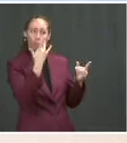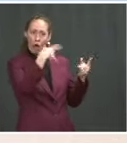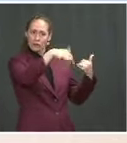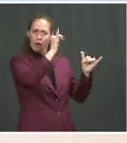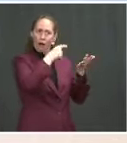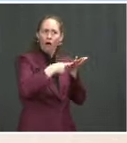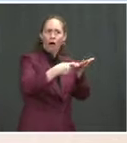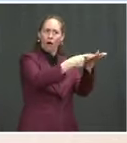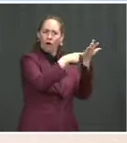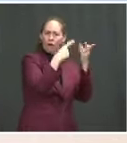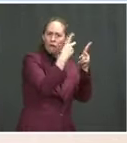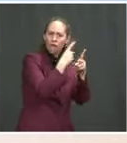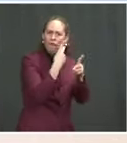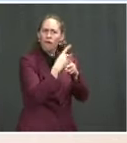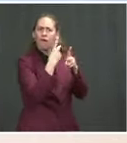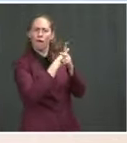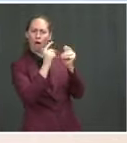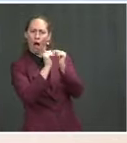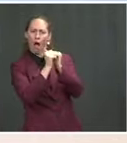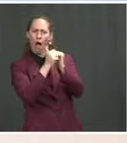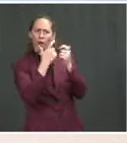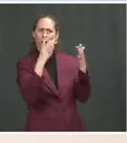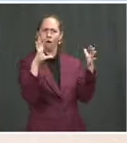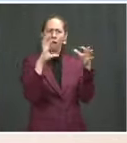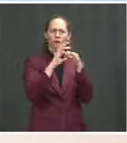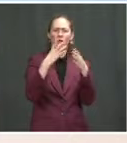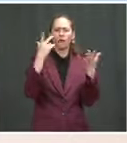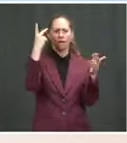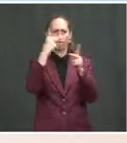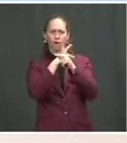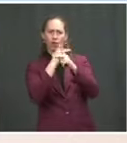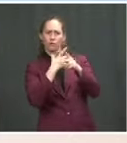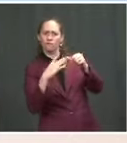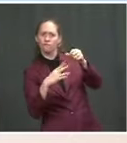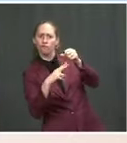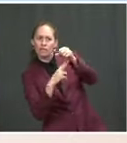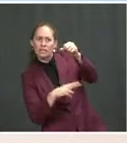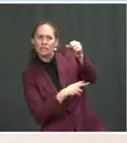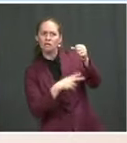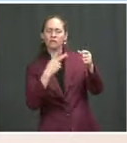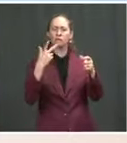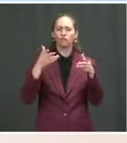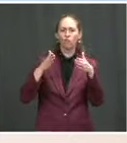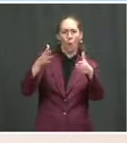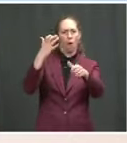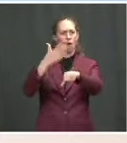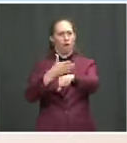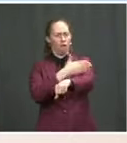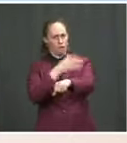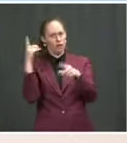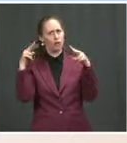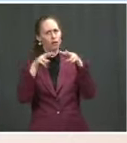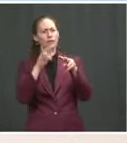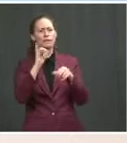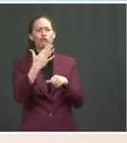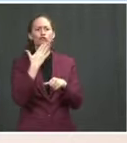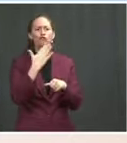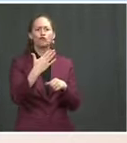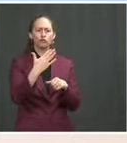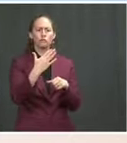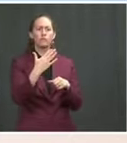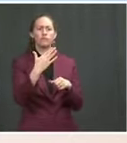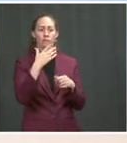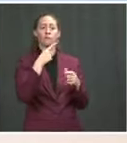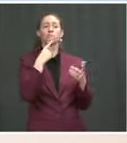rebuilding our roads, our railways, and our bridges. That's a positive sign. And this offer is nearly double what the Republican offer